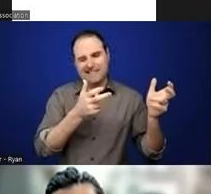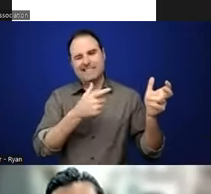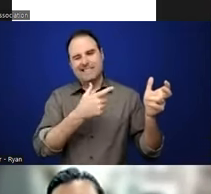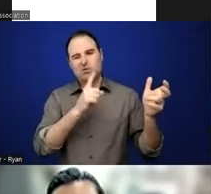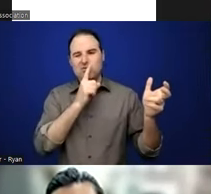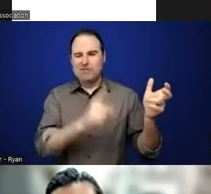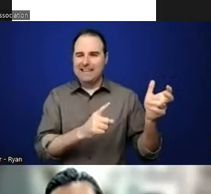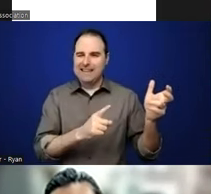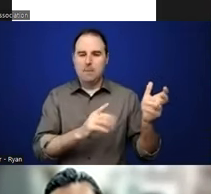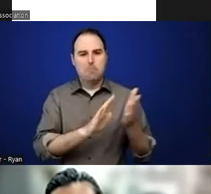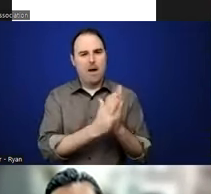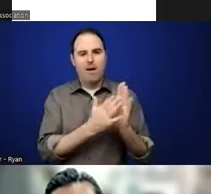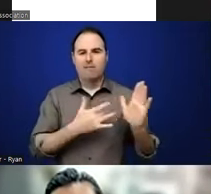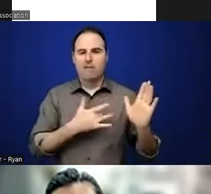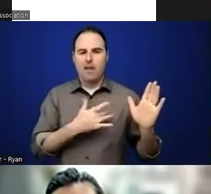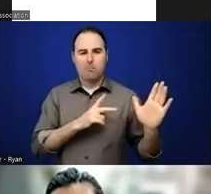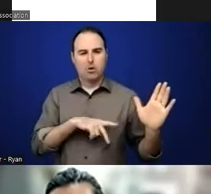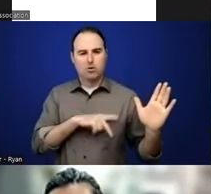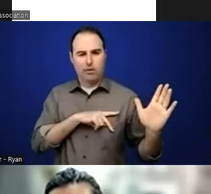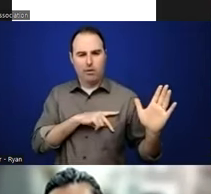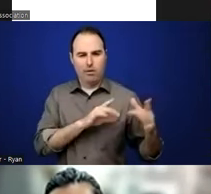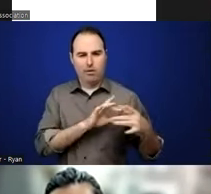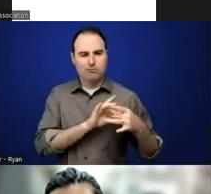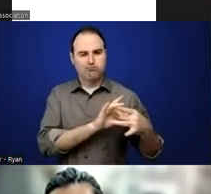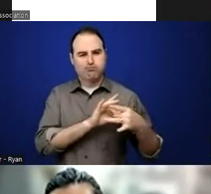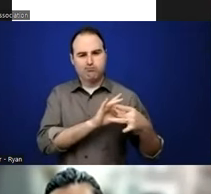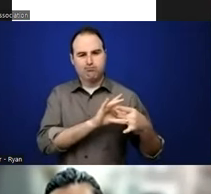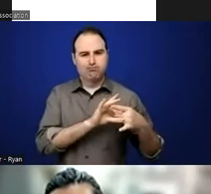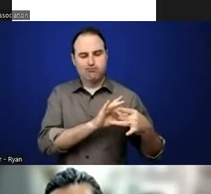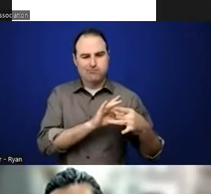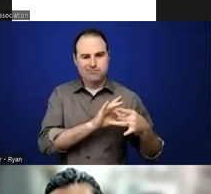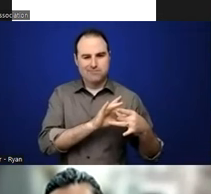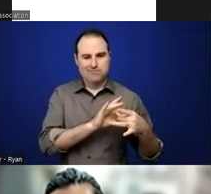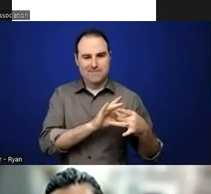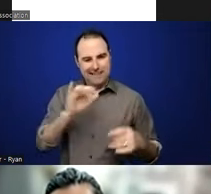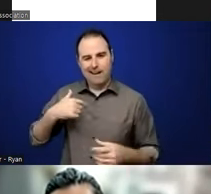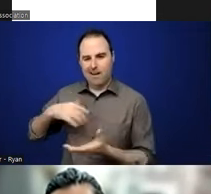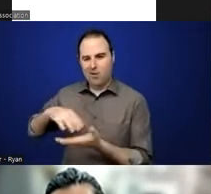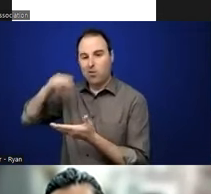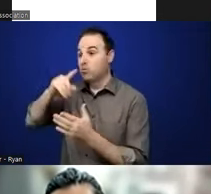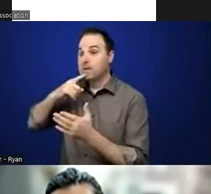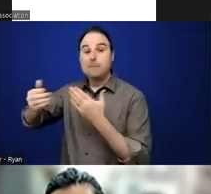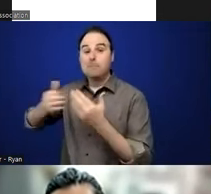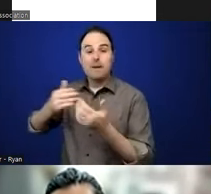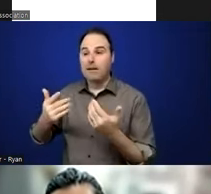I think in everyone's sharing that was, that was my takeaway, regardless of what that encounter was. And, you know, it's,